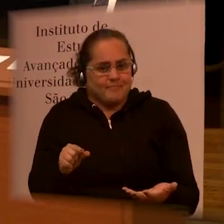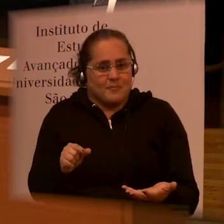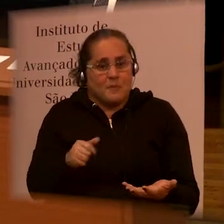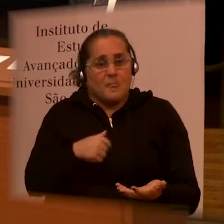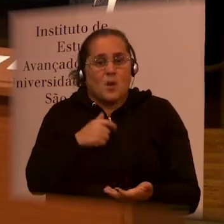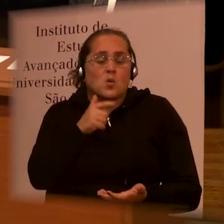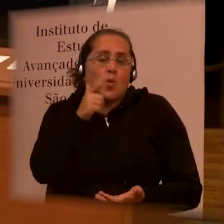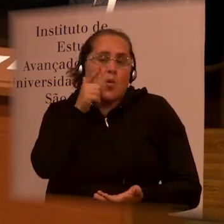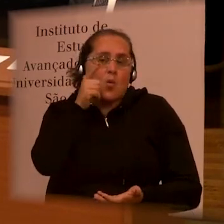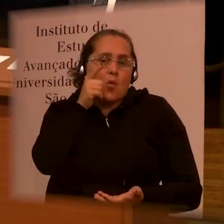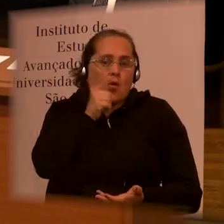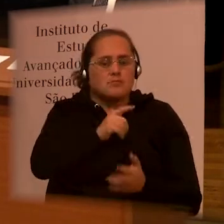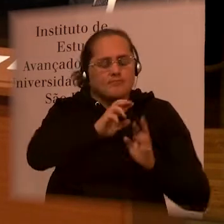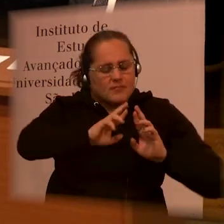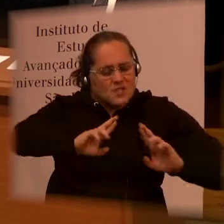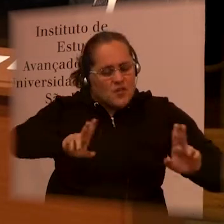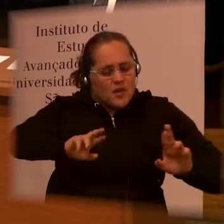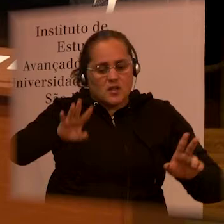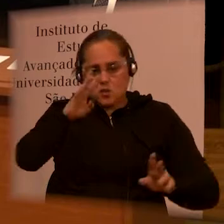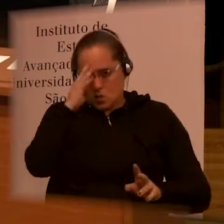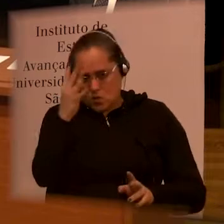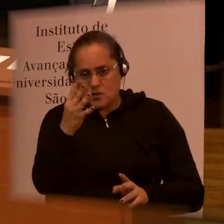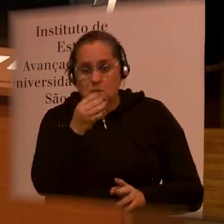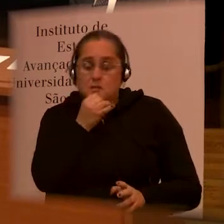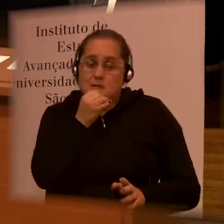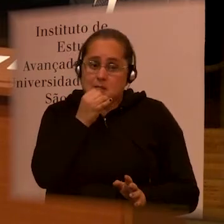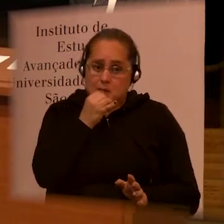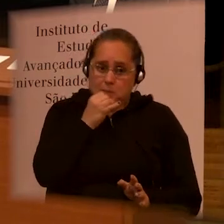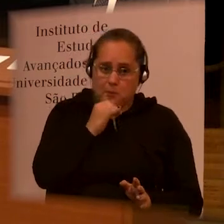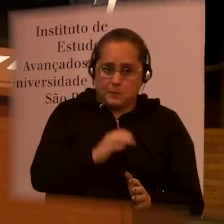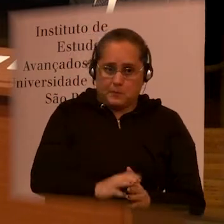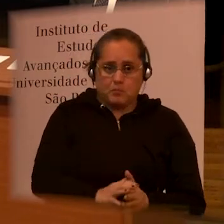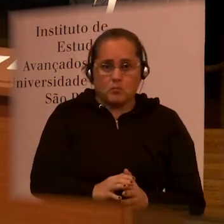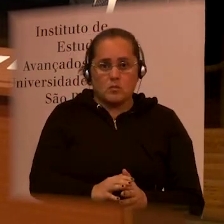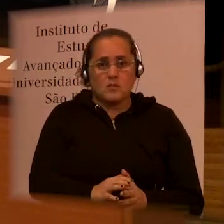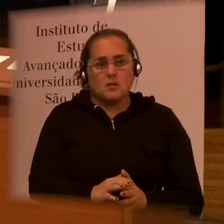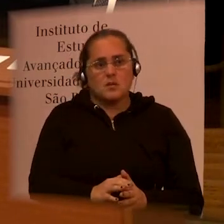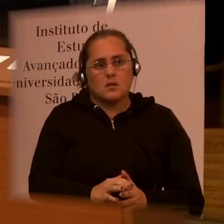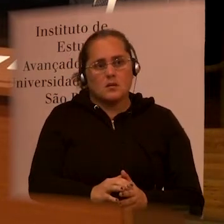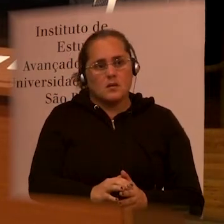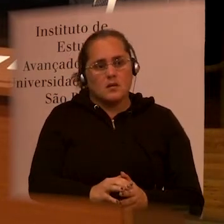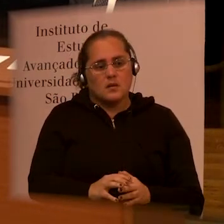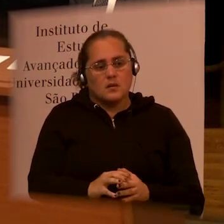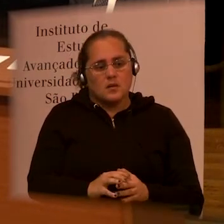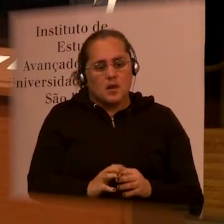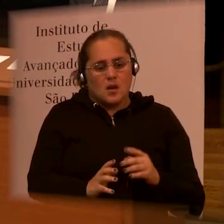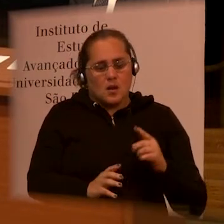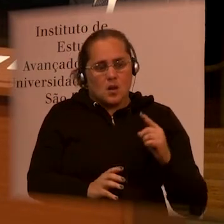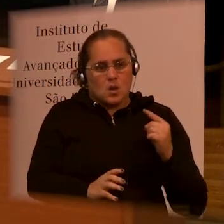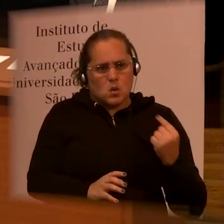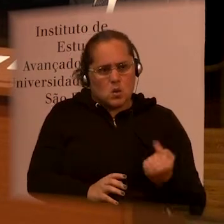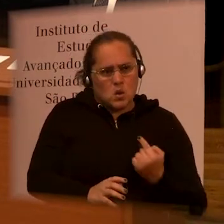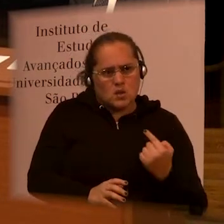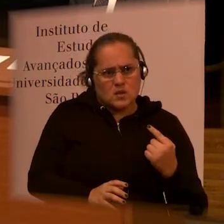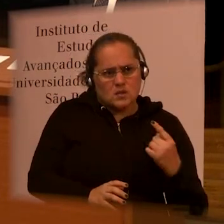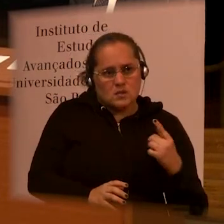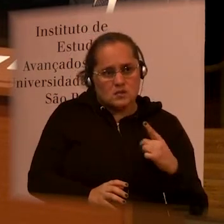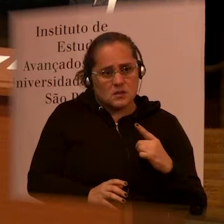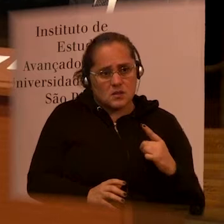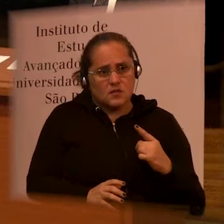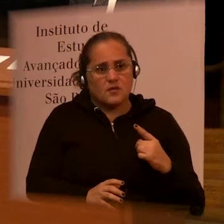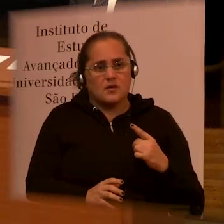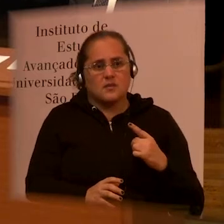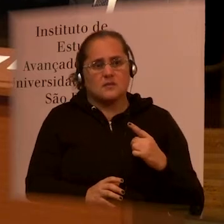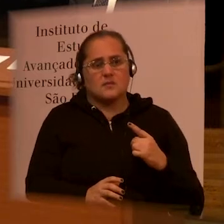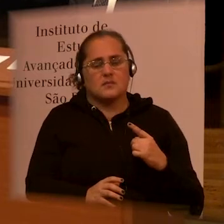settings. So for instance, in Nepal, we did a study and the deaf girls were very vulnerable. And they were very vulnerable